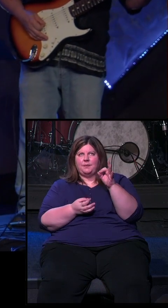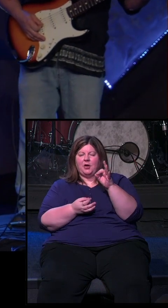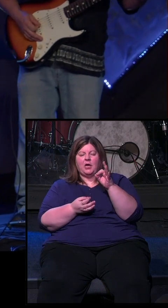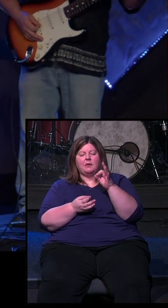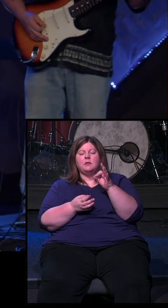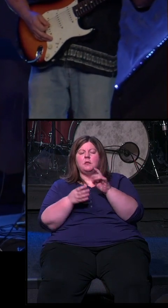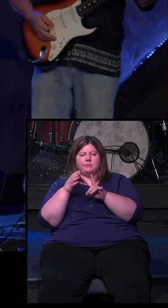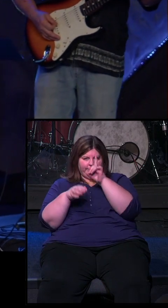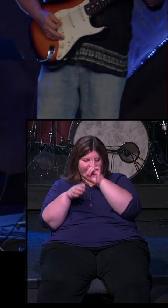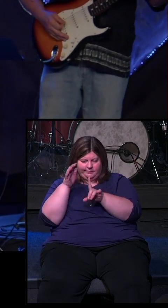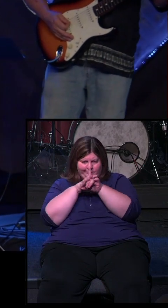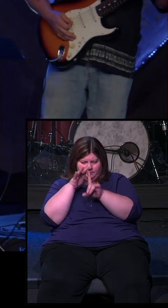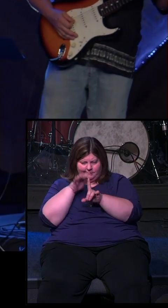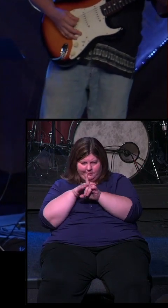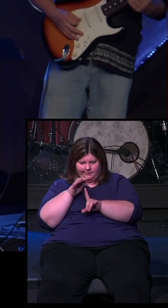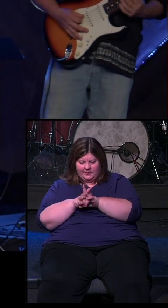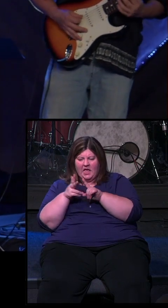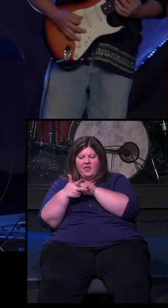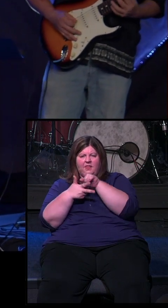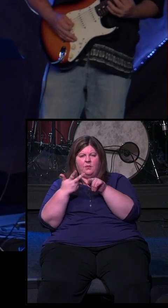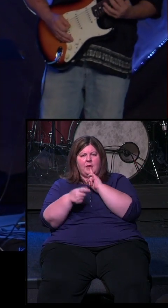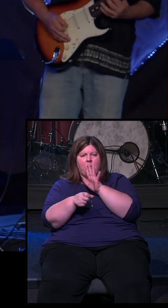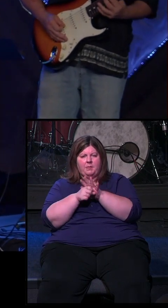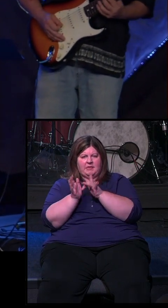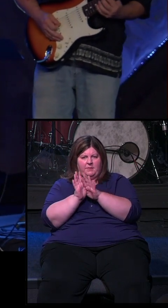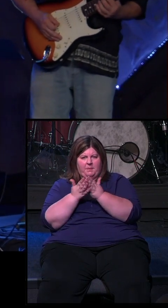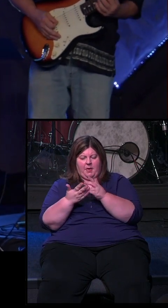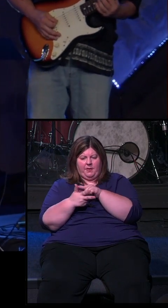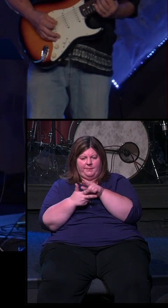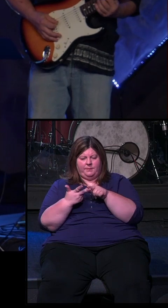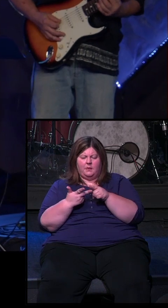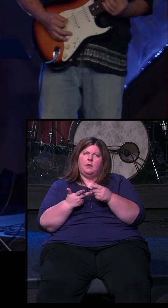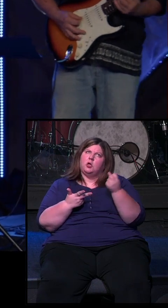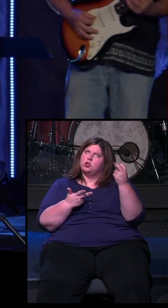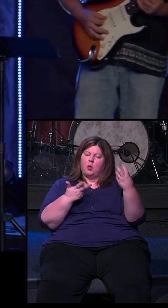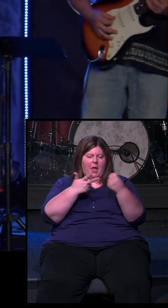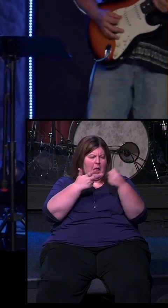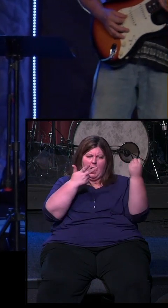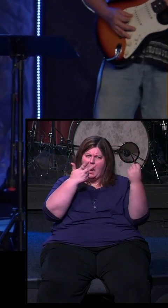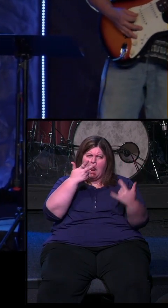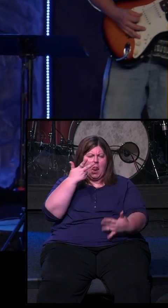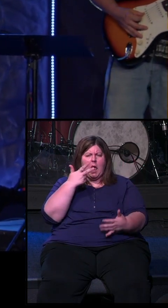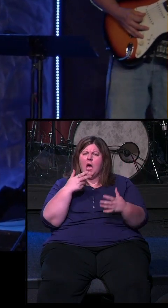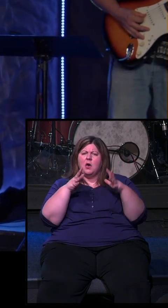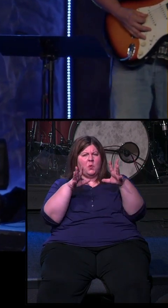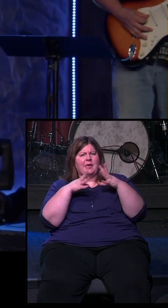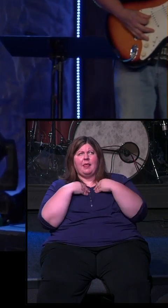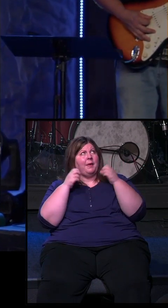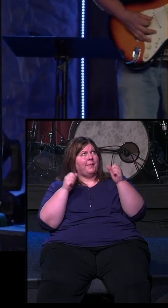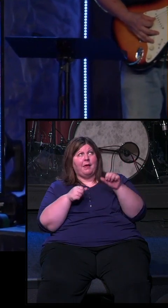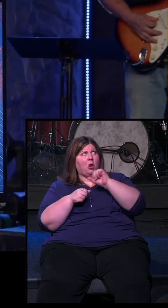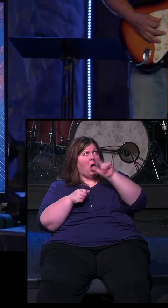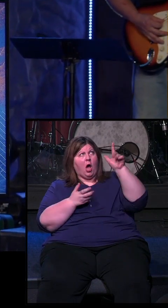Scripture on my heart. And so, there's so many promises of Scripture, again, that are ours, that are yes and amen, all of them,